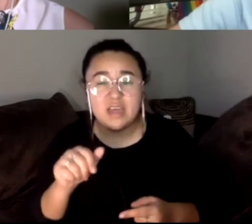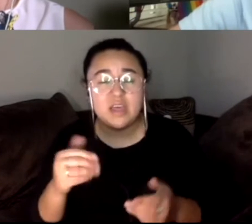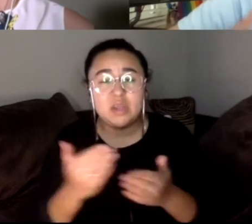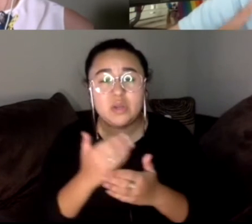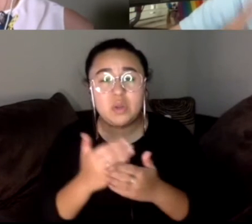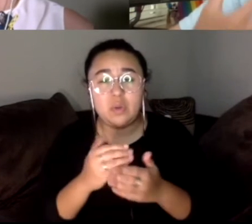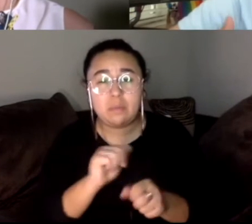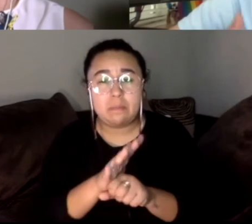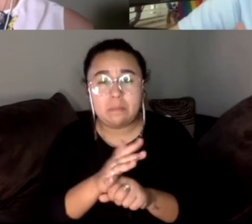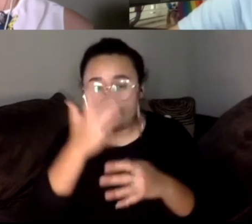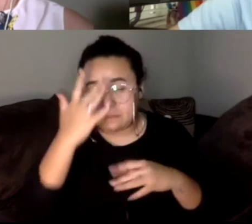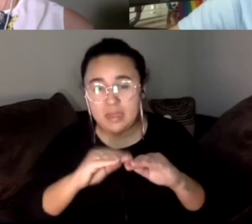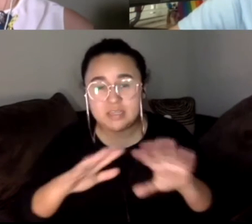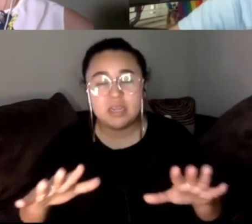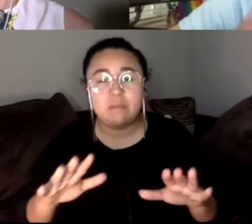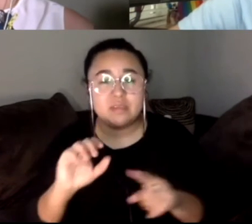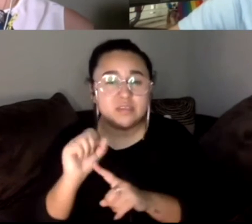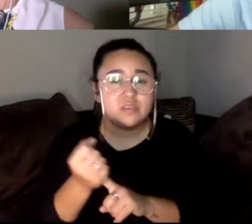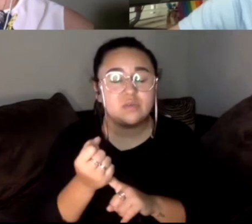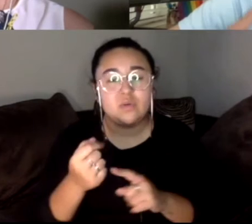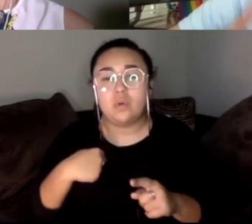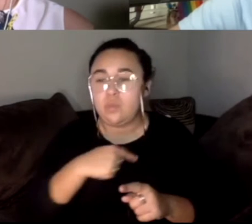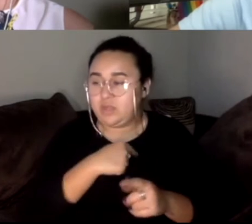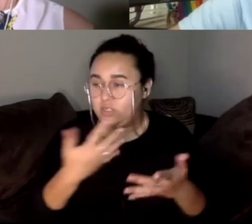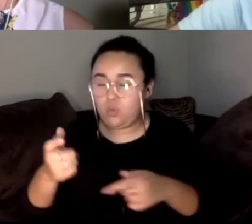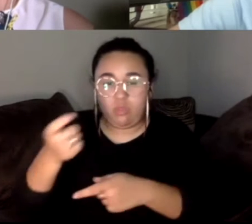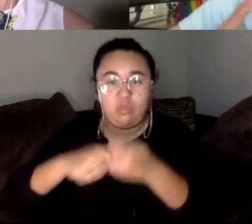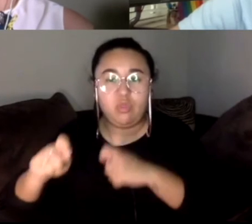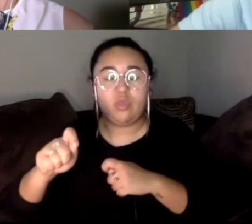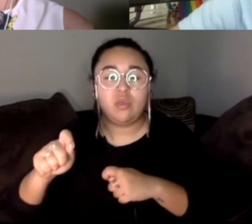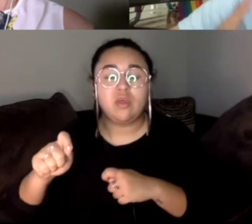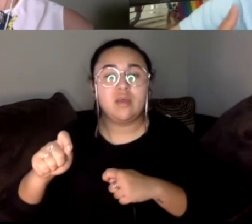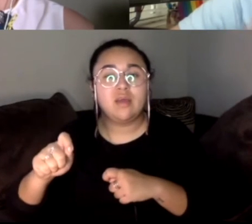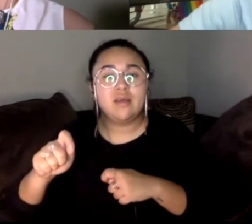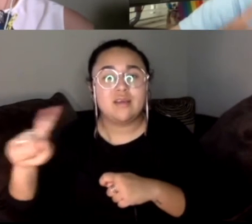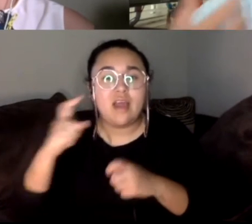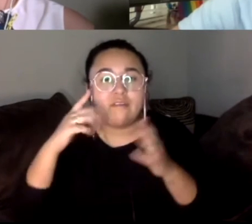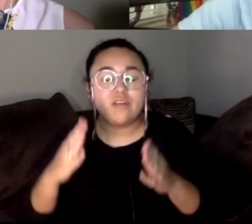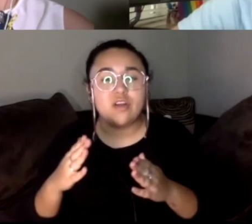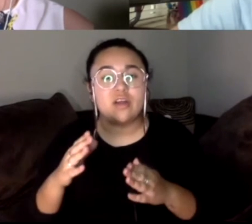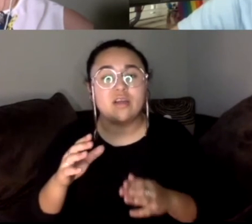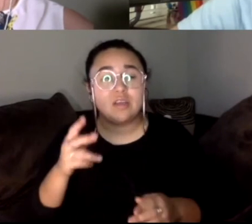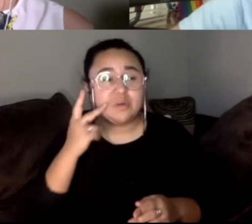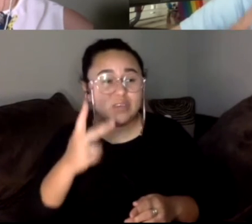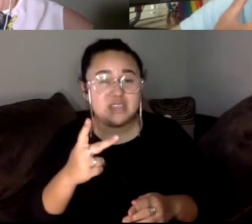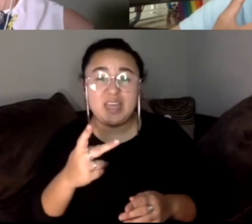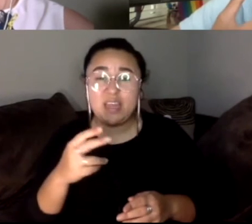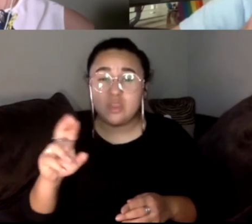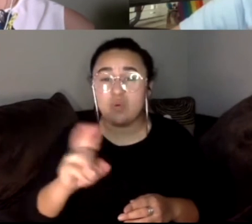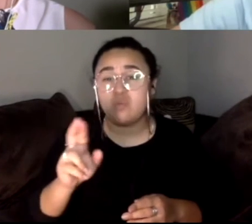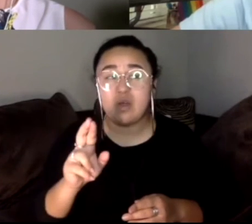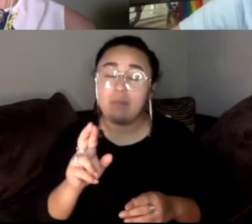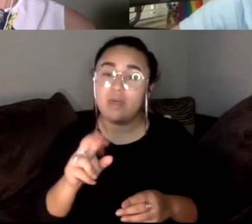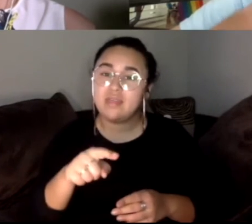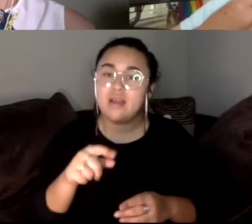we're in, we don't really want a governor that literally is making anti masking and anti vaccine their hallmark as we see the Republicans too. And